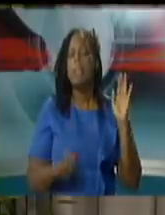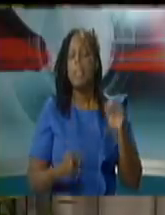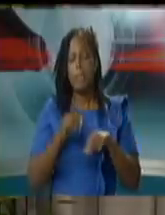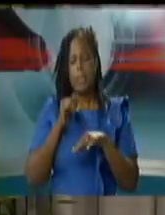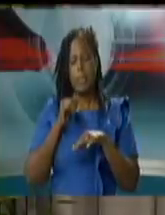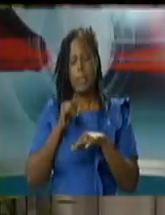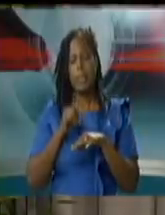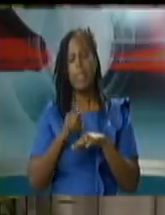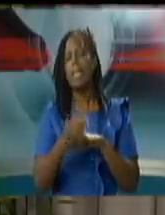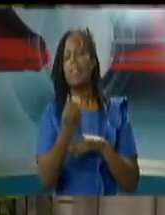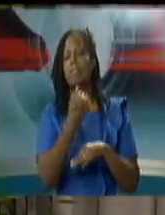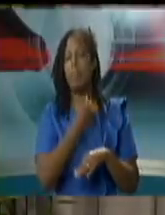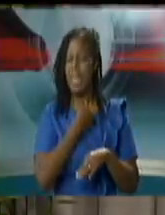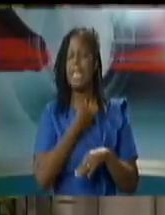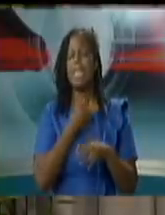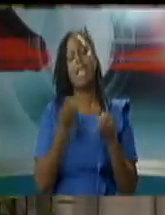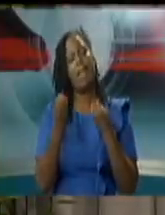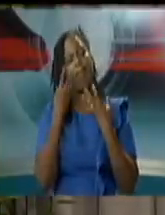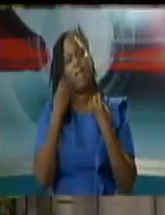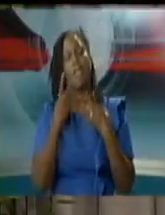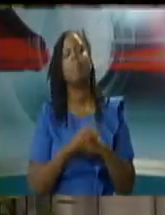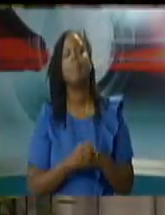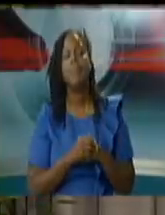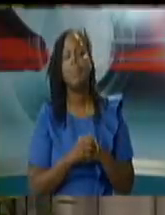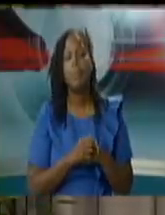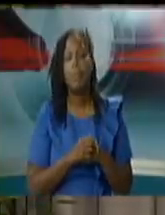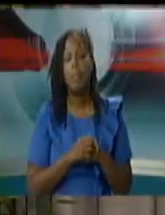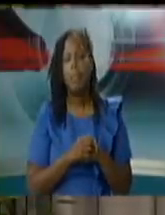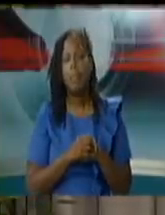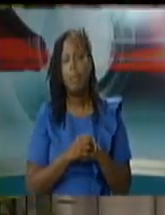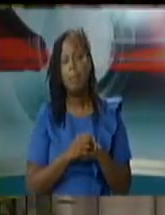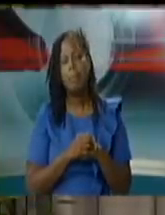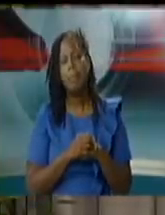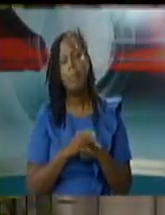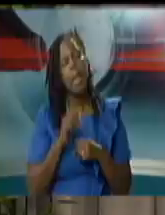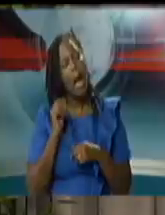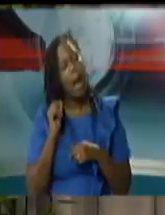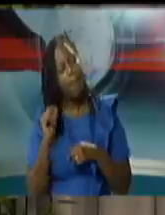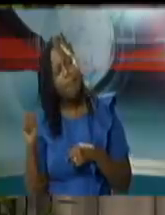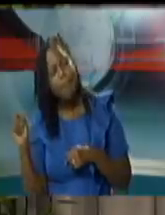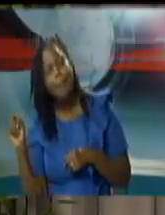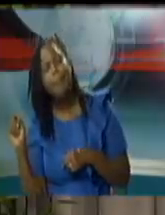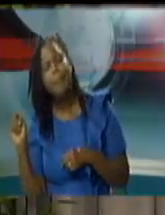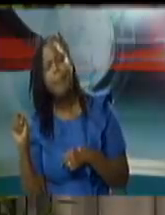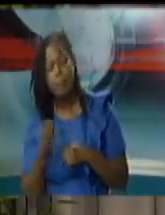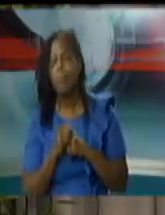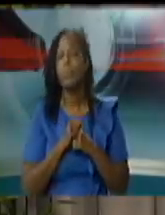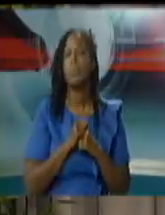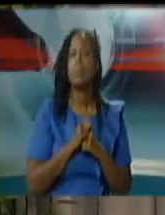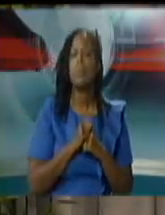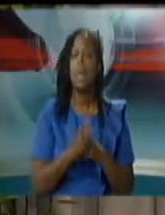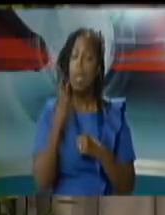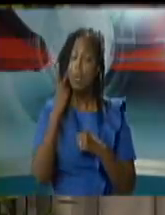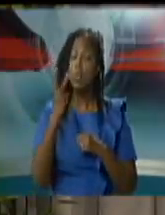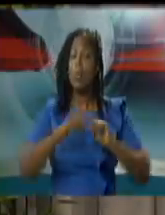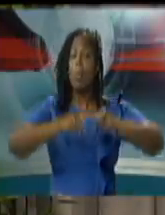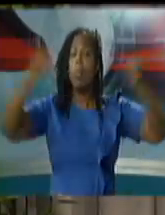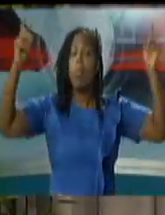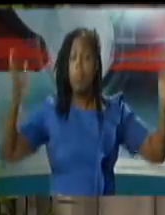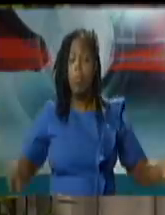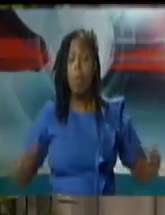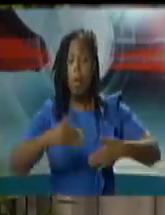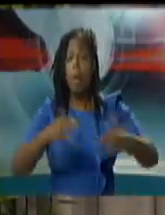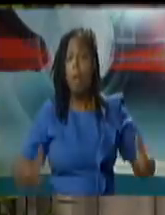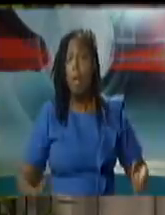um concerning this um so two of the containers were